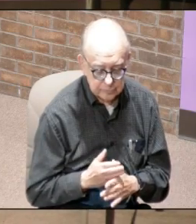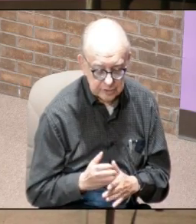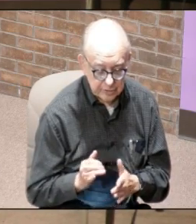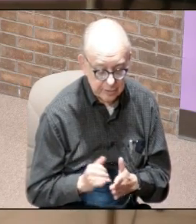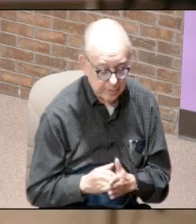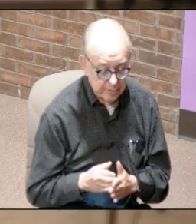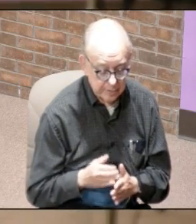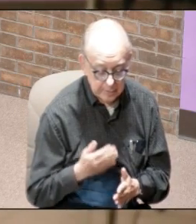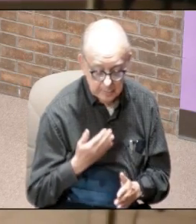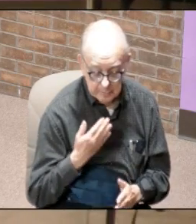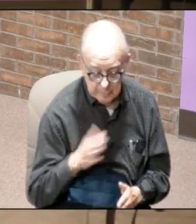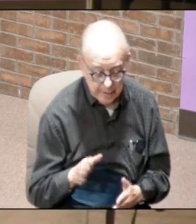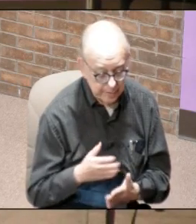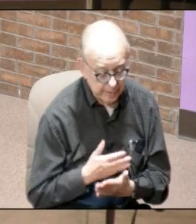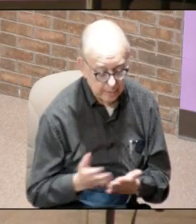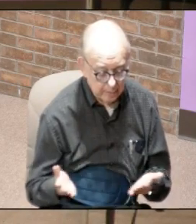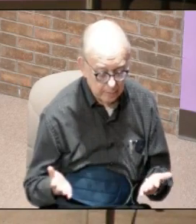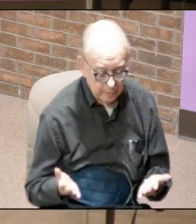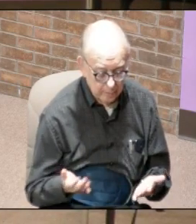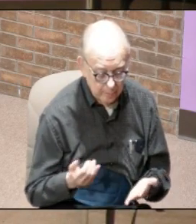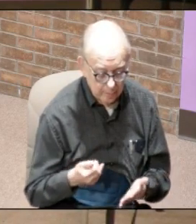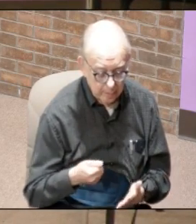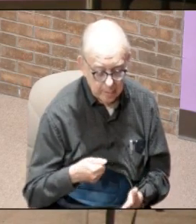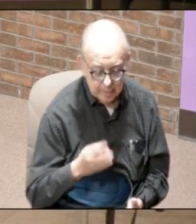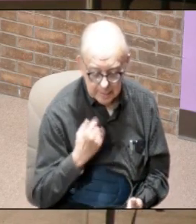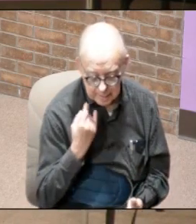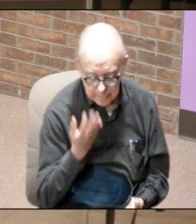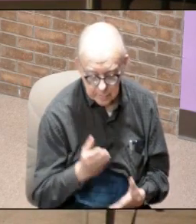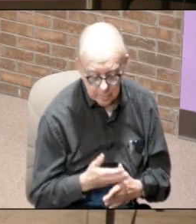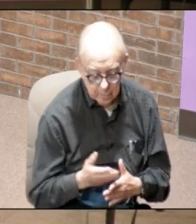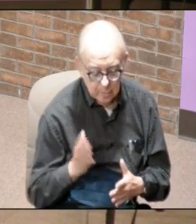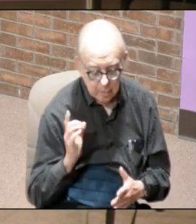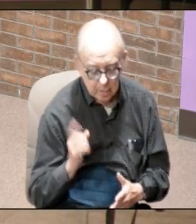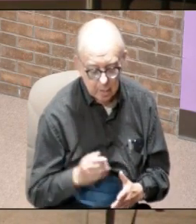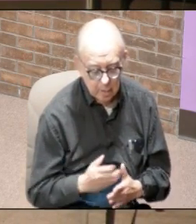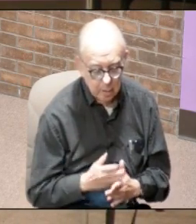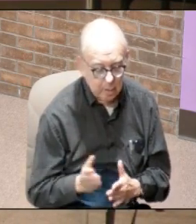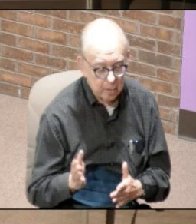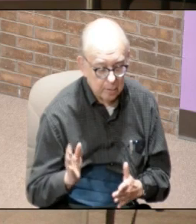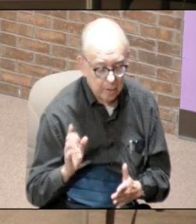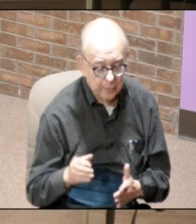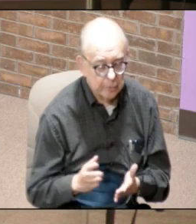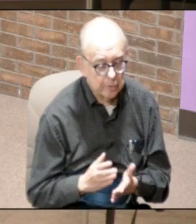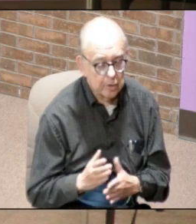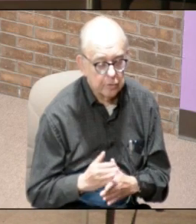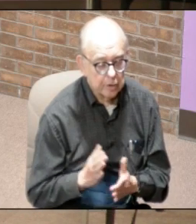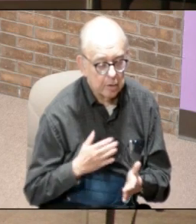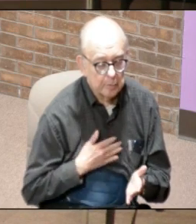this and he says if you want to share in my glory you've got to share in my suffering